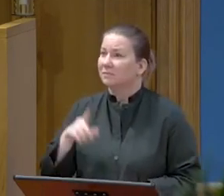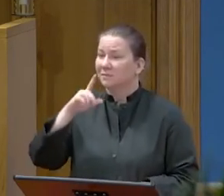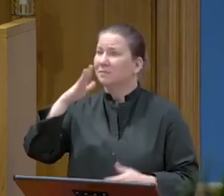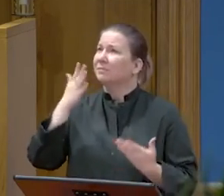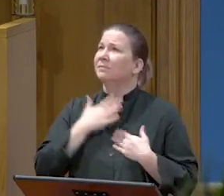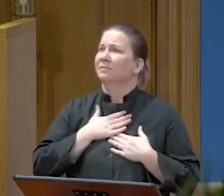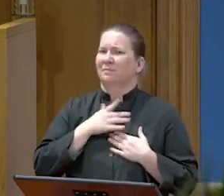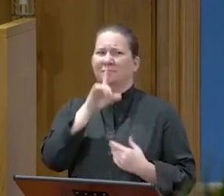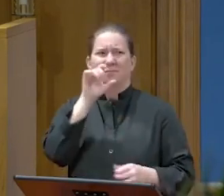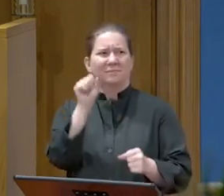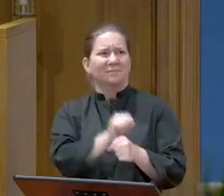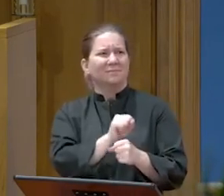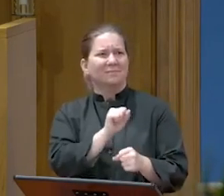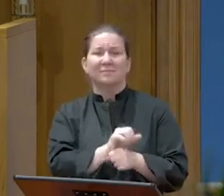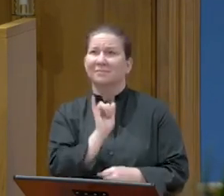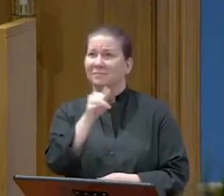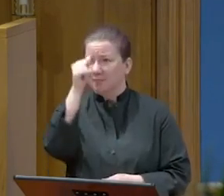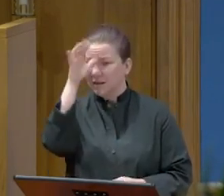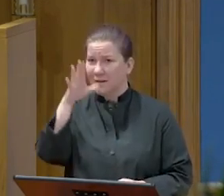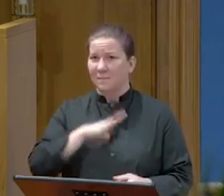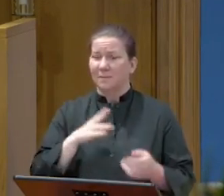this man was innocent.